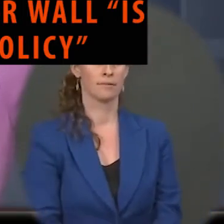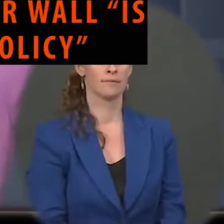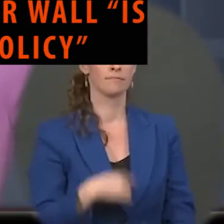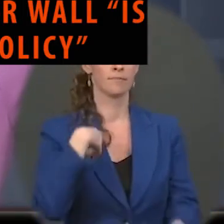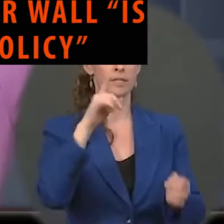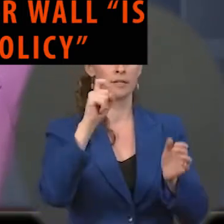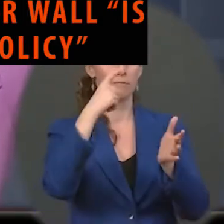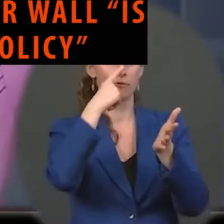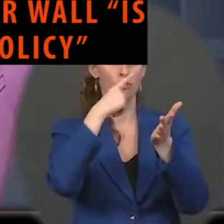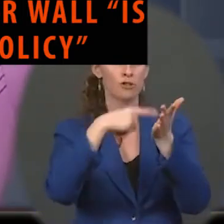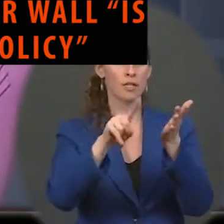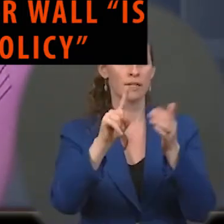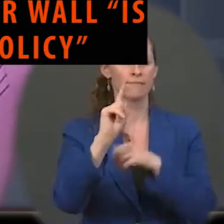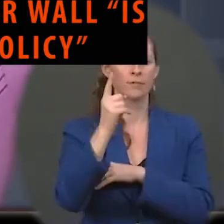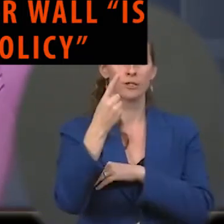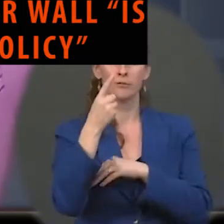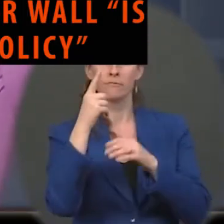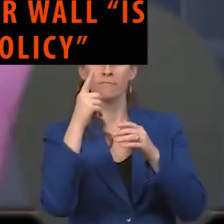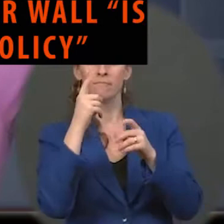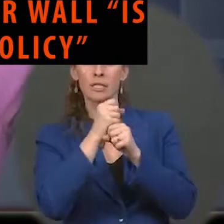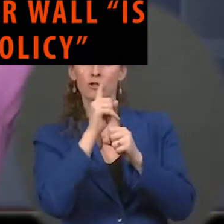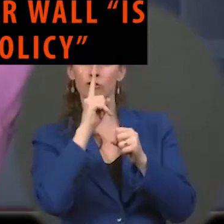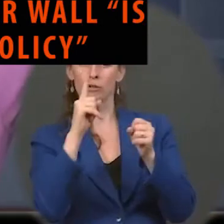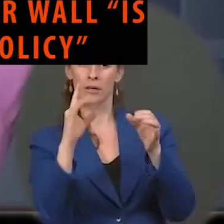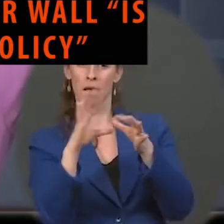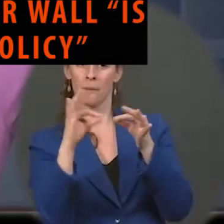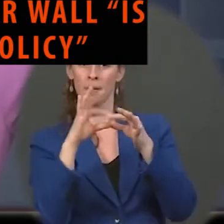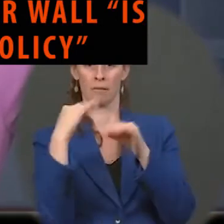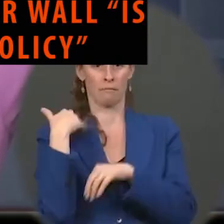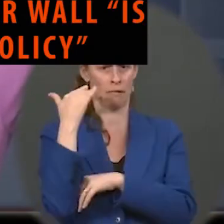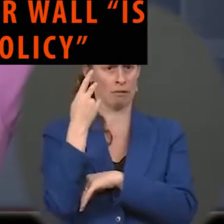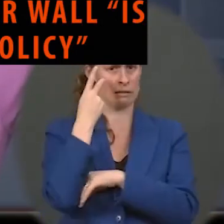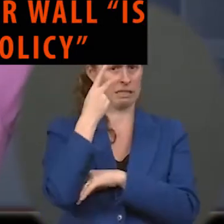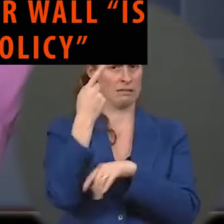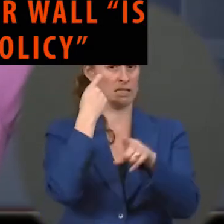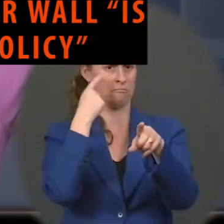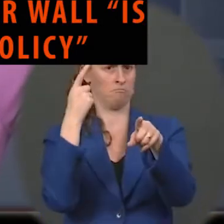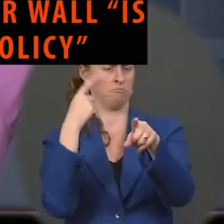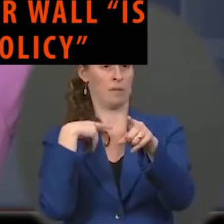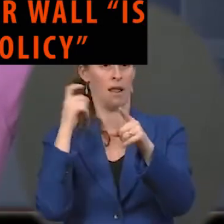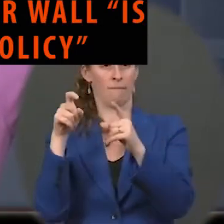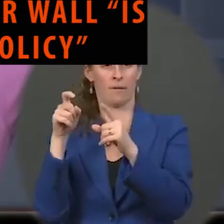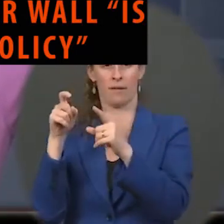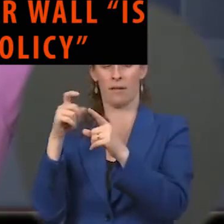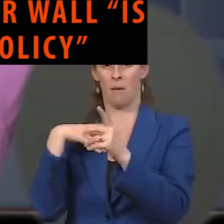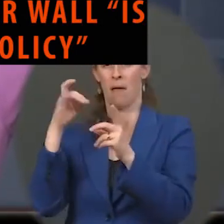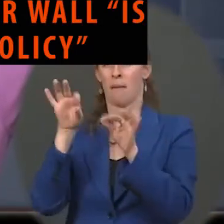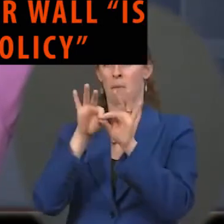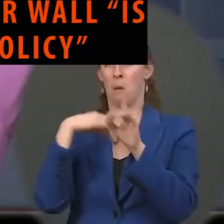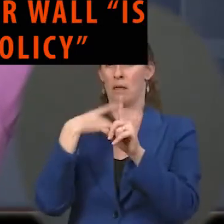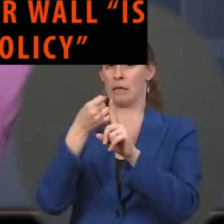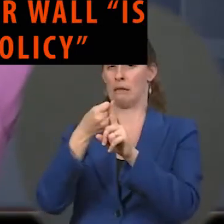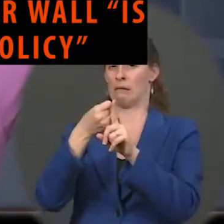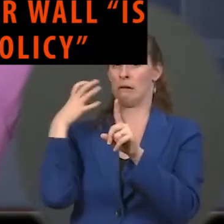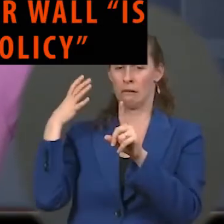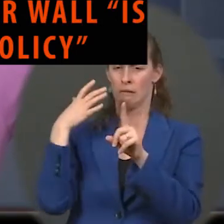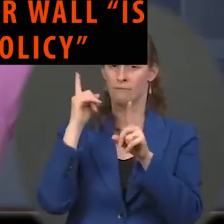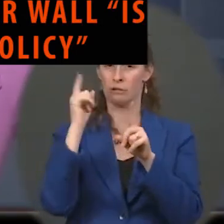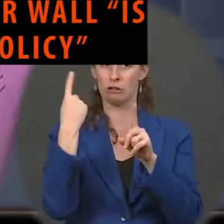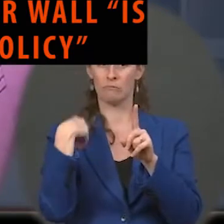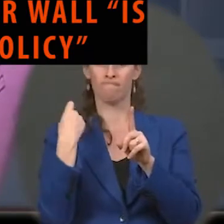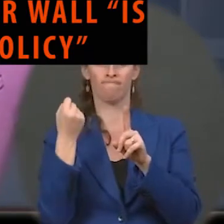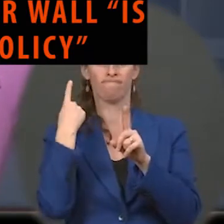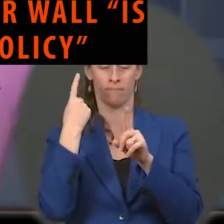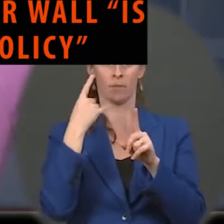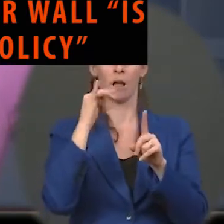comments. I have not seen them, so I want to make sure I read it within context. But we have talked about the border wall here in